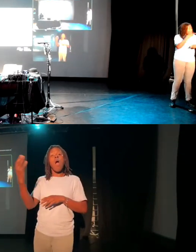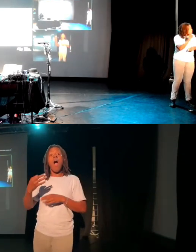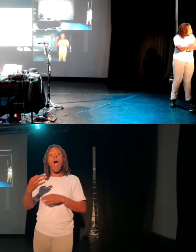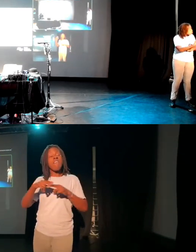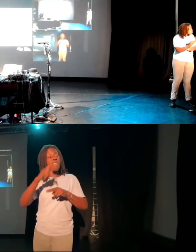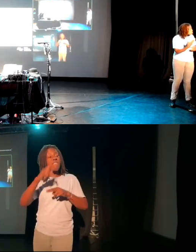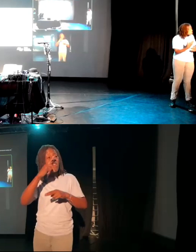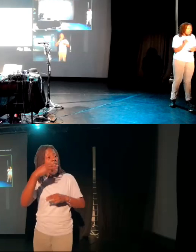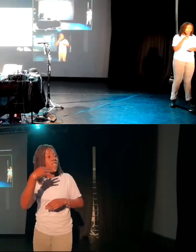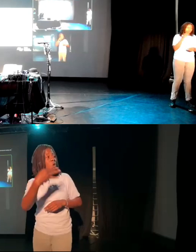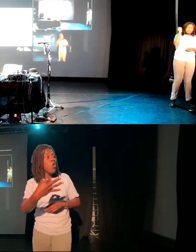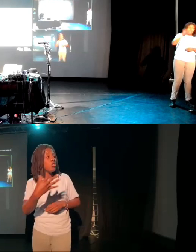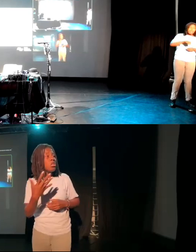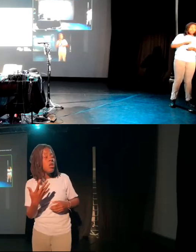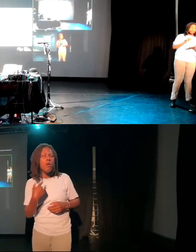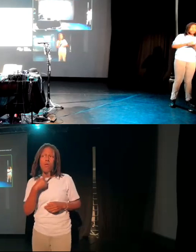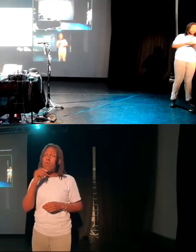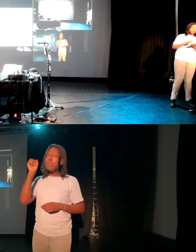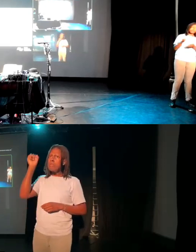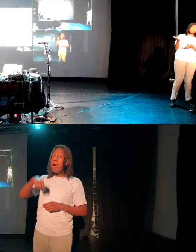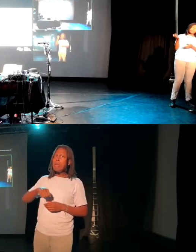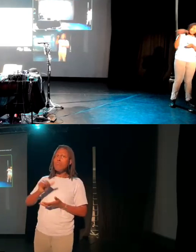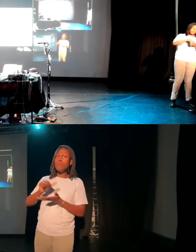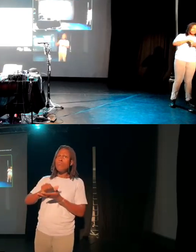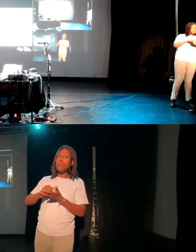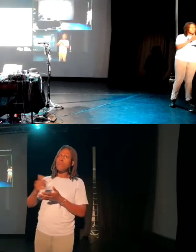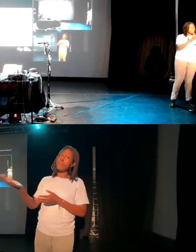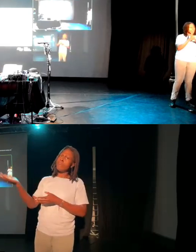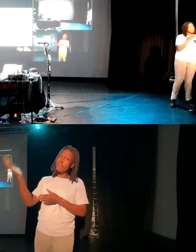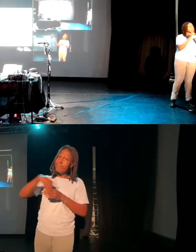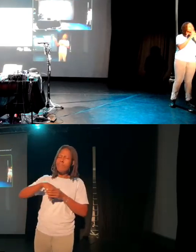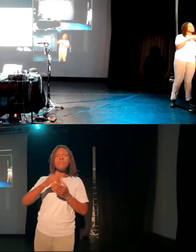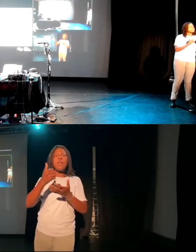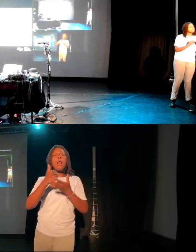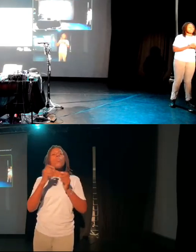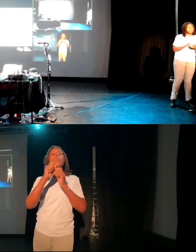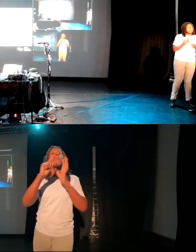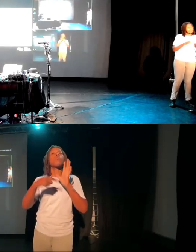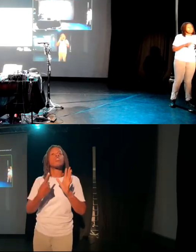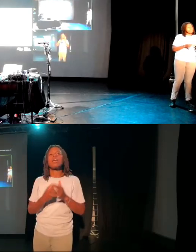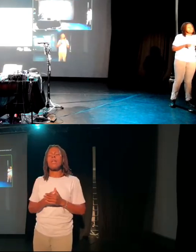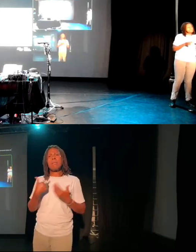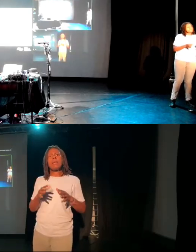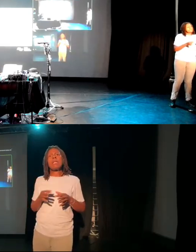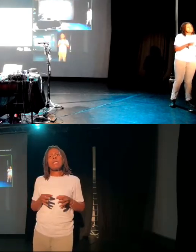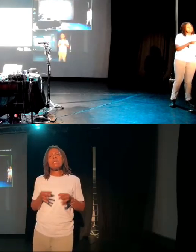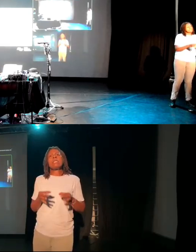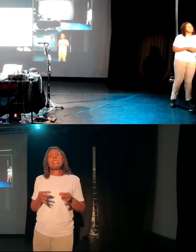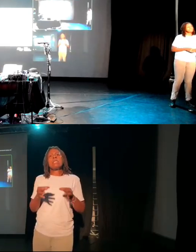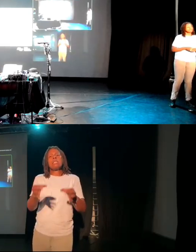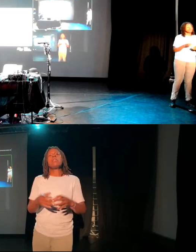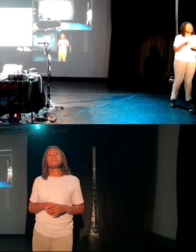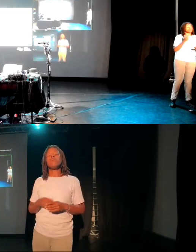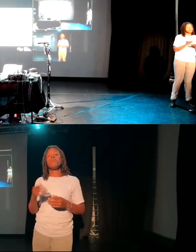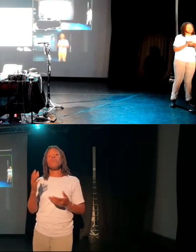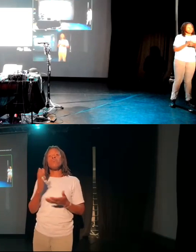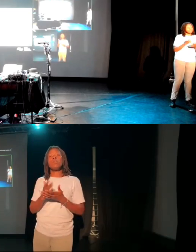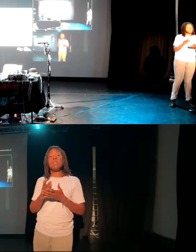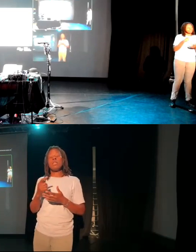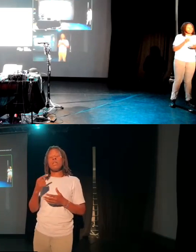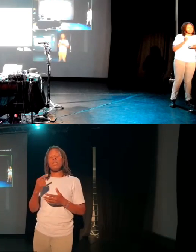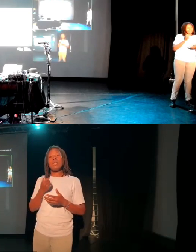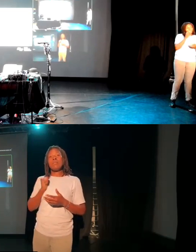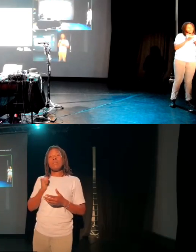And I said, yes, please come and help us with this project. So I'd really stalled on this. It was way above what I thought I was capable of. So I've been working with a chap called